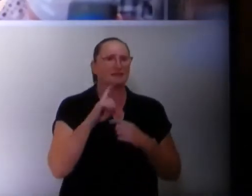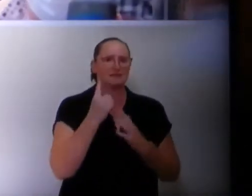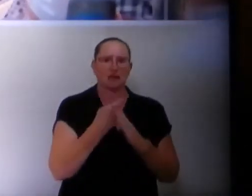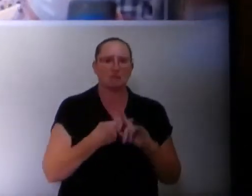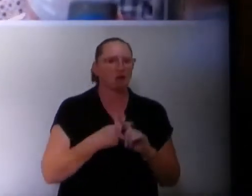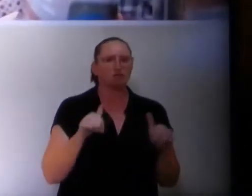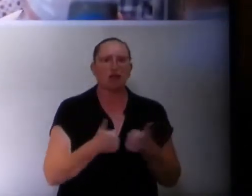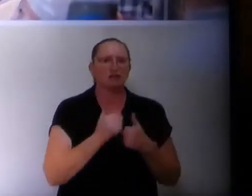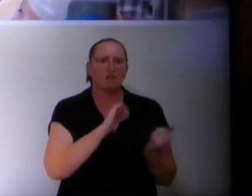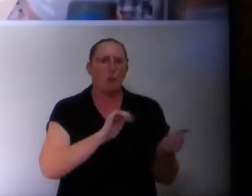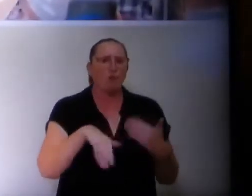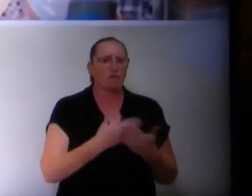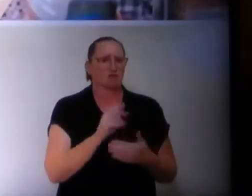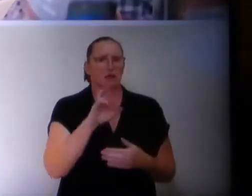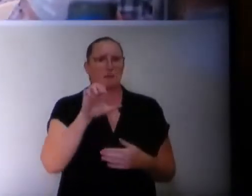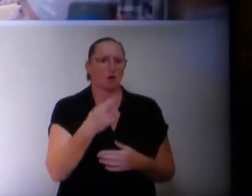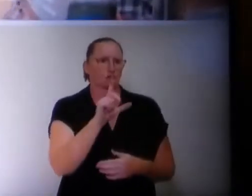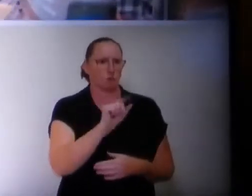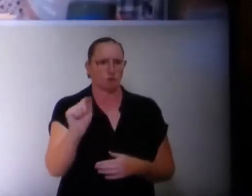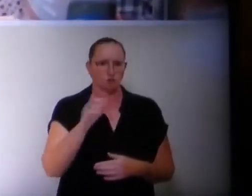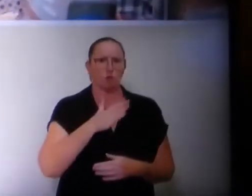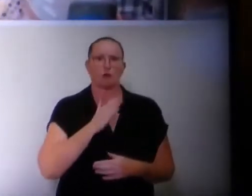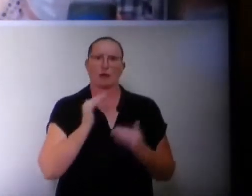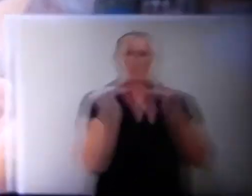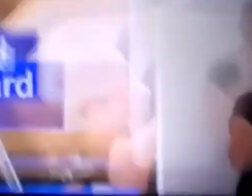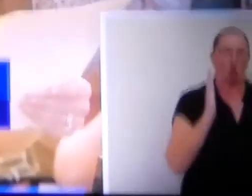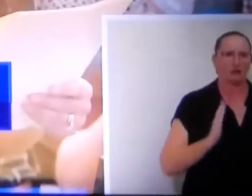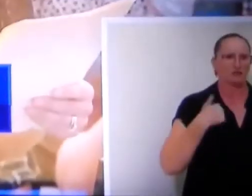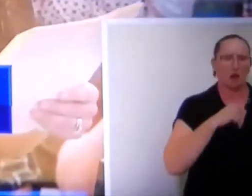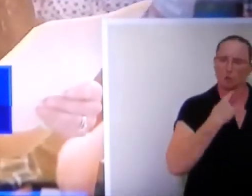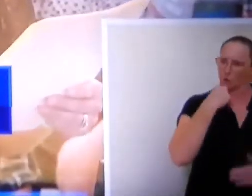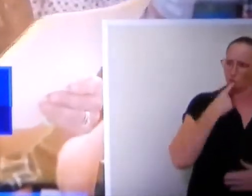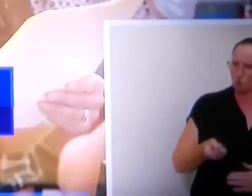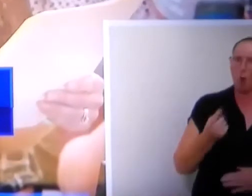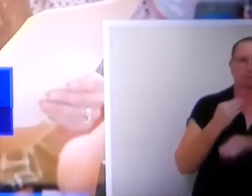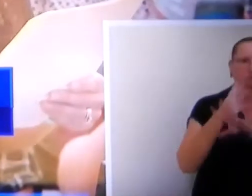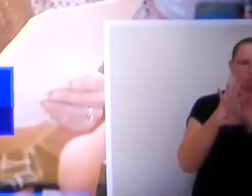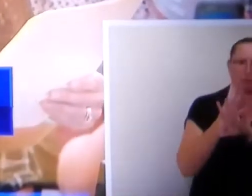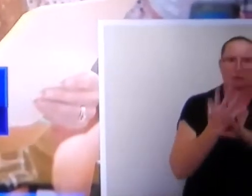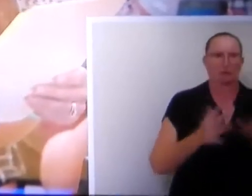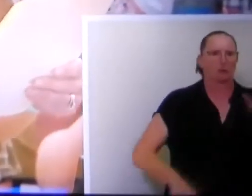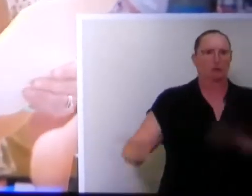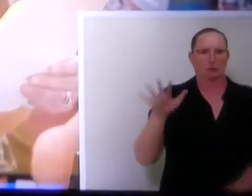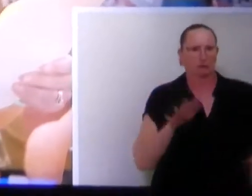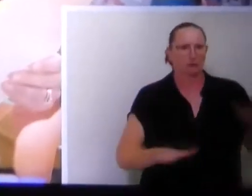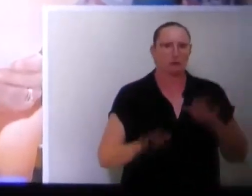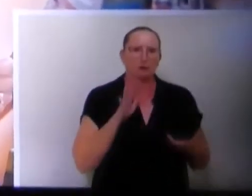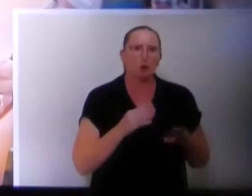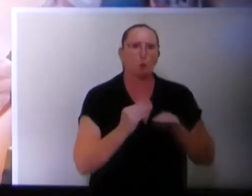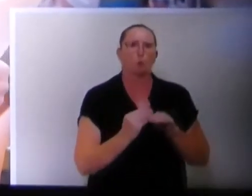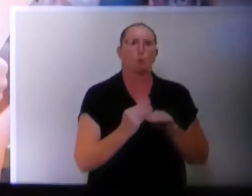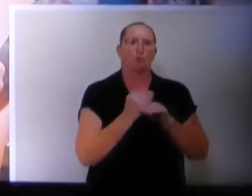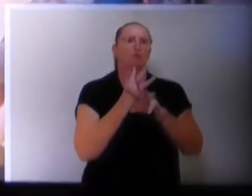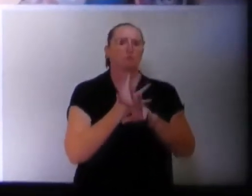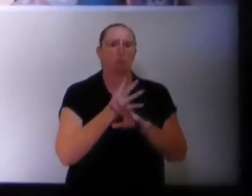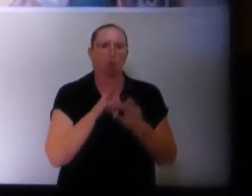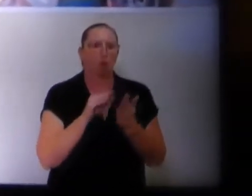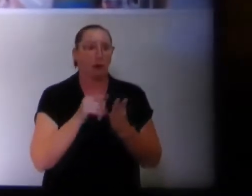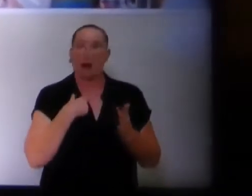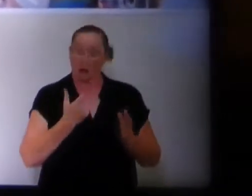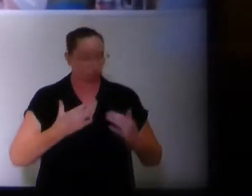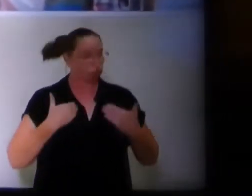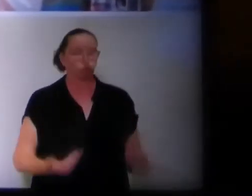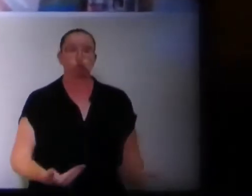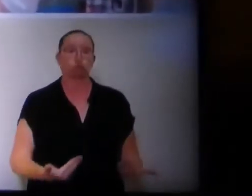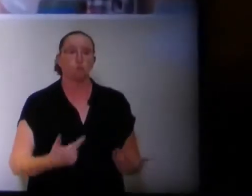challenging for all of us. In March of 2020, my colleagues and I were directed to work from home and go into uncharted territory with distance learning. I did. I was asked to